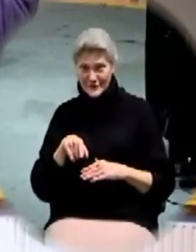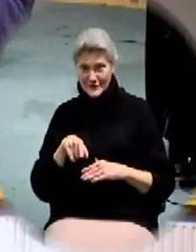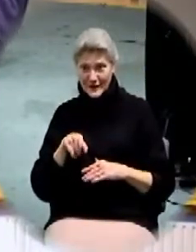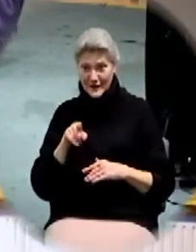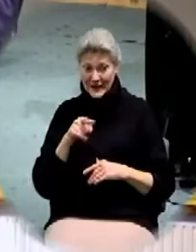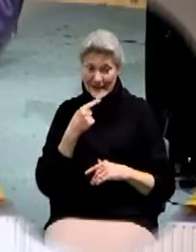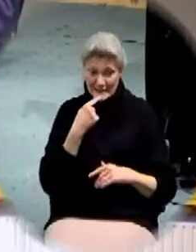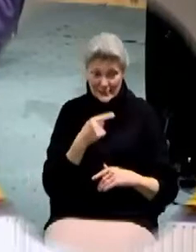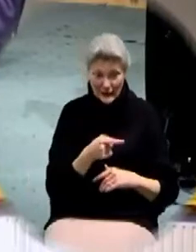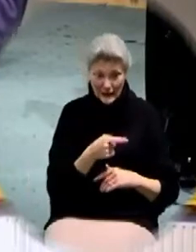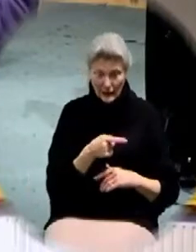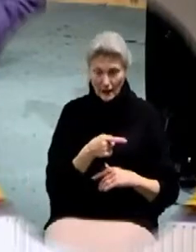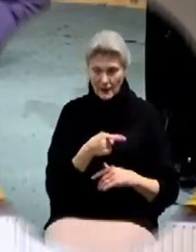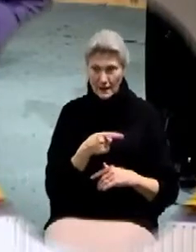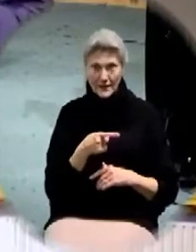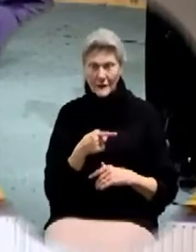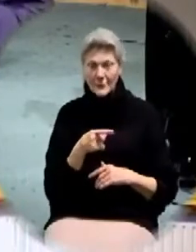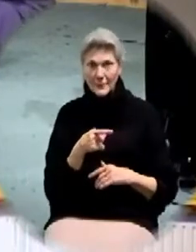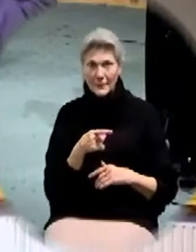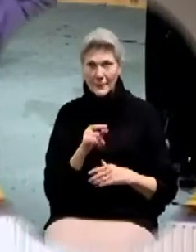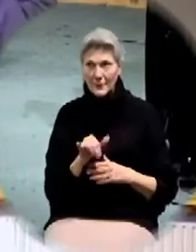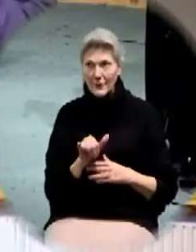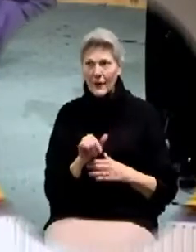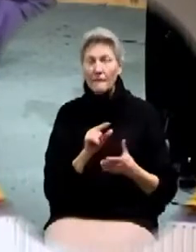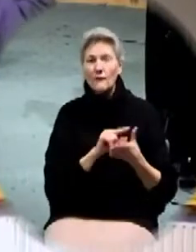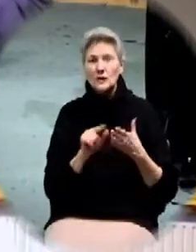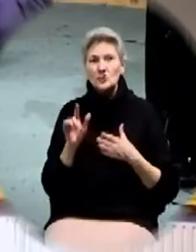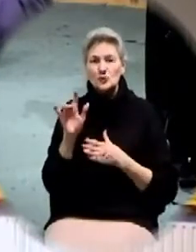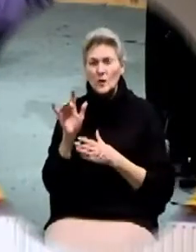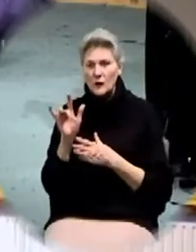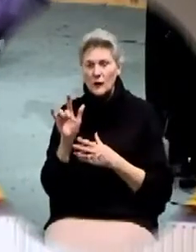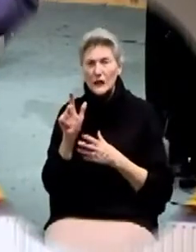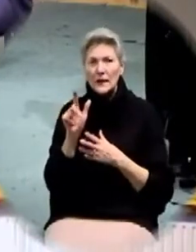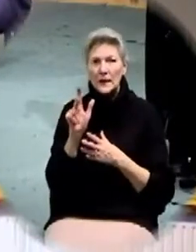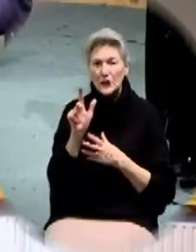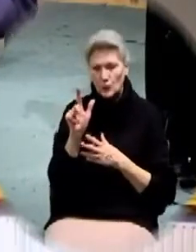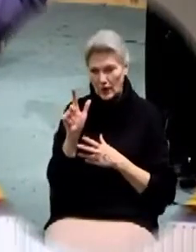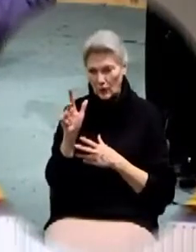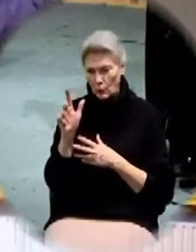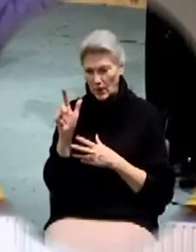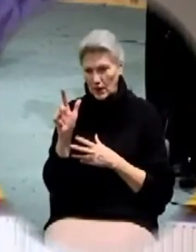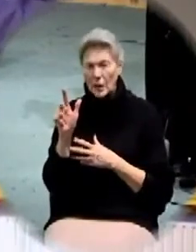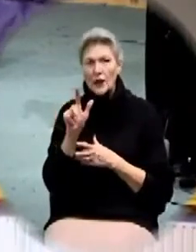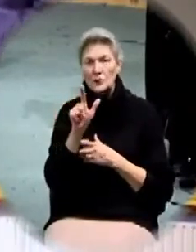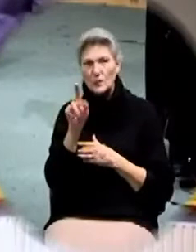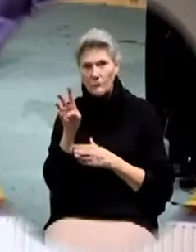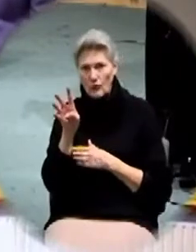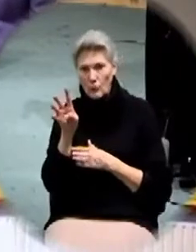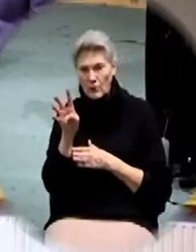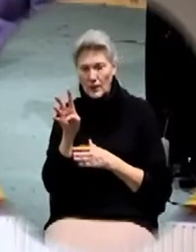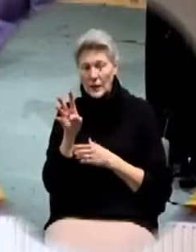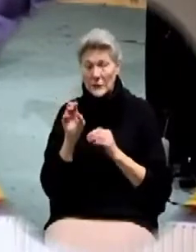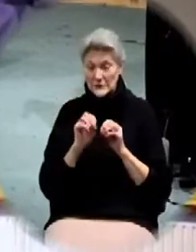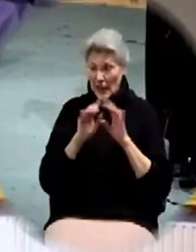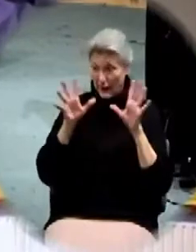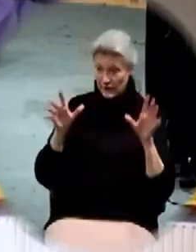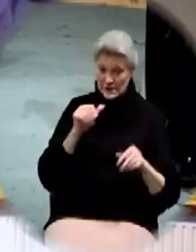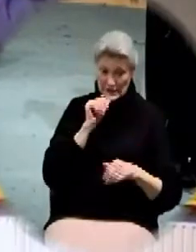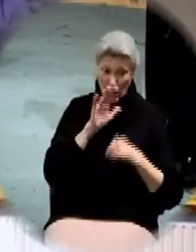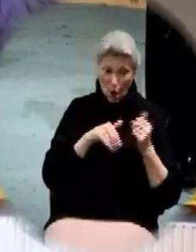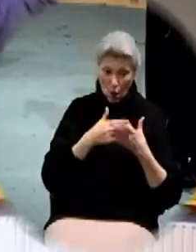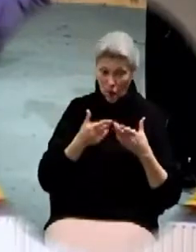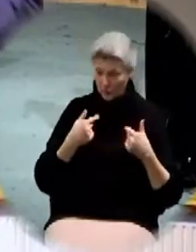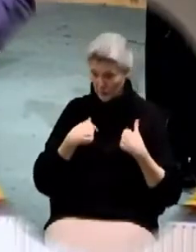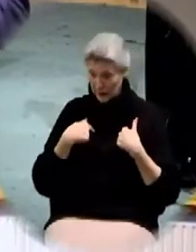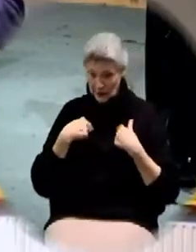He's saying this, verse 23 and 24, but it's pretty obvious that not all of me joins in